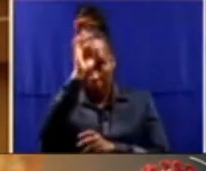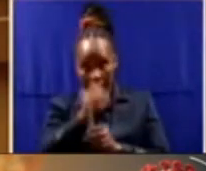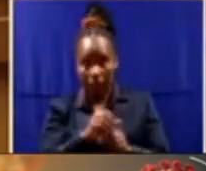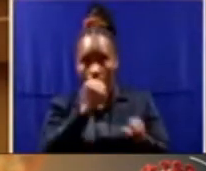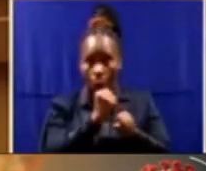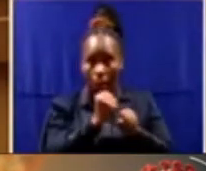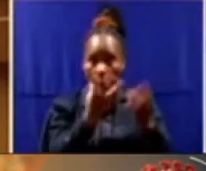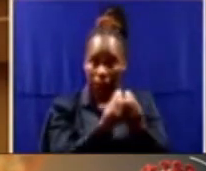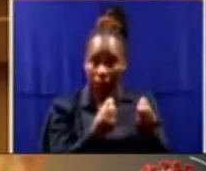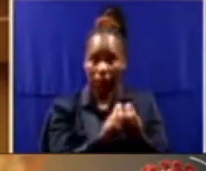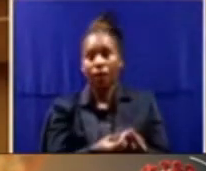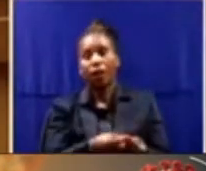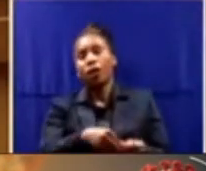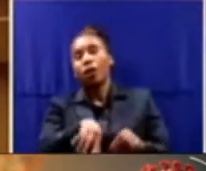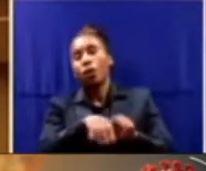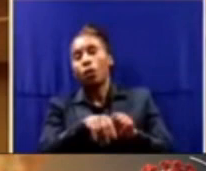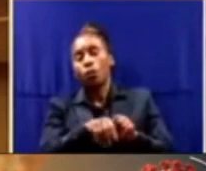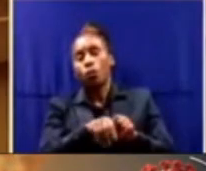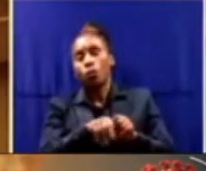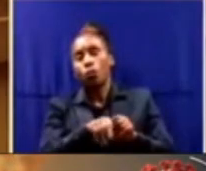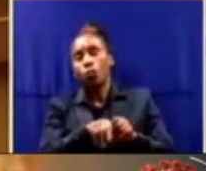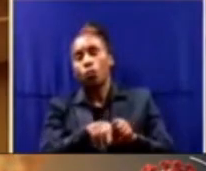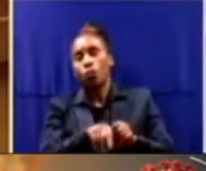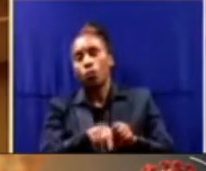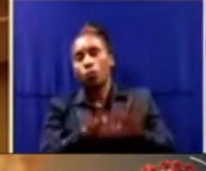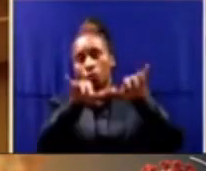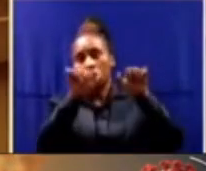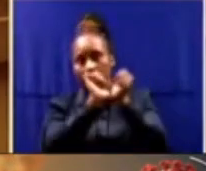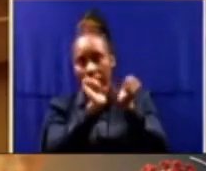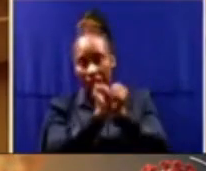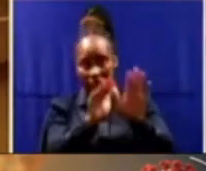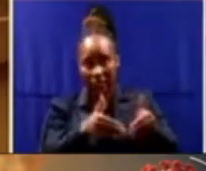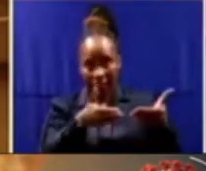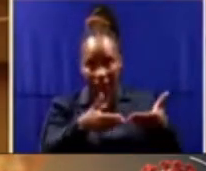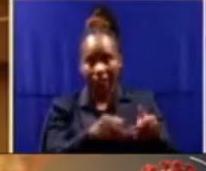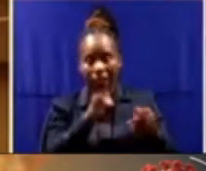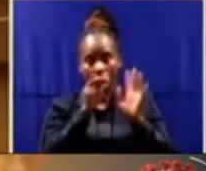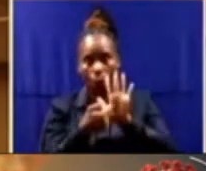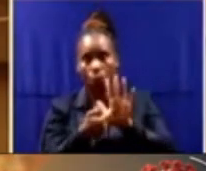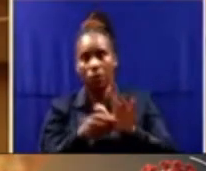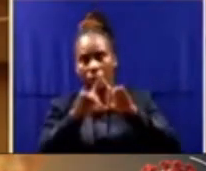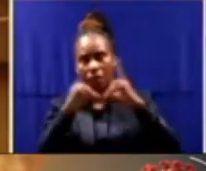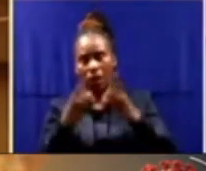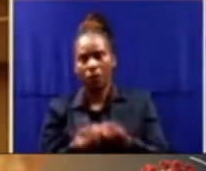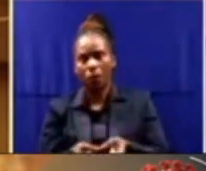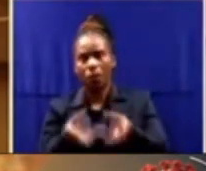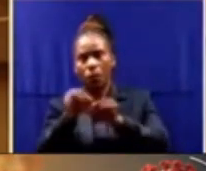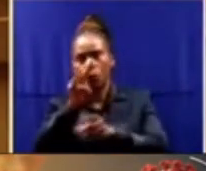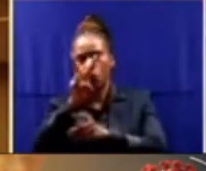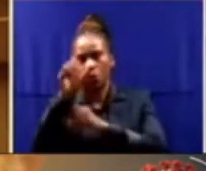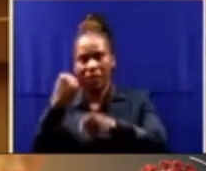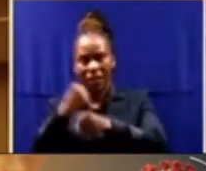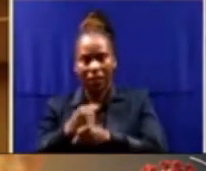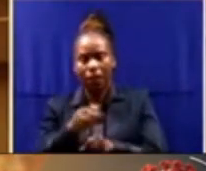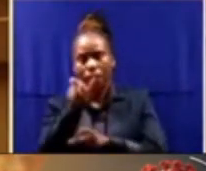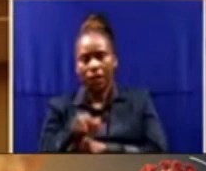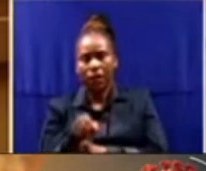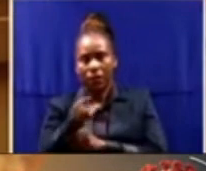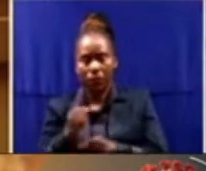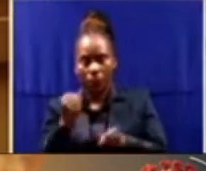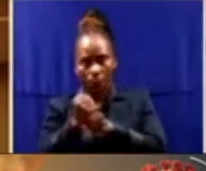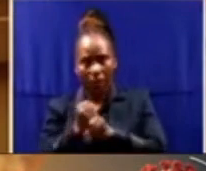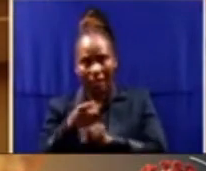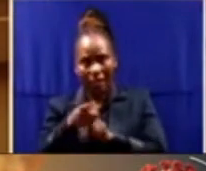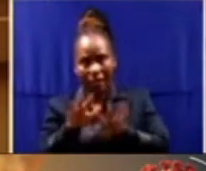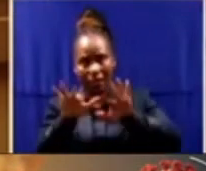Services, ensure that a buccal sample is taken within two years of any person serving a sentence of imprisonment for a